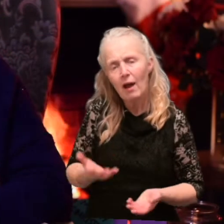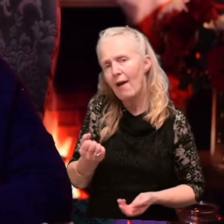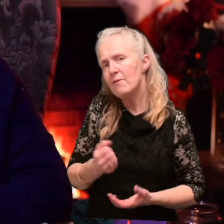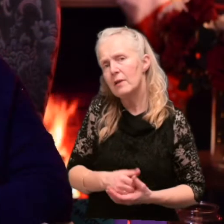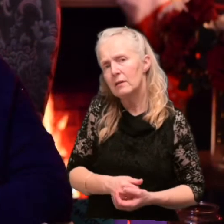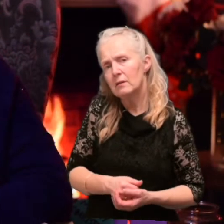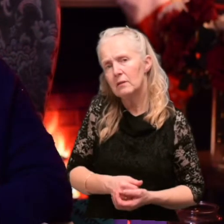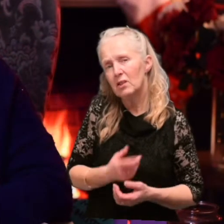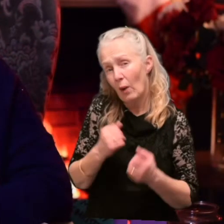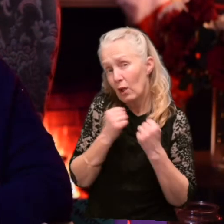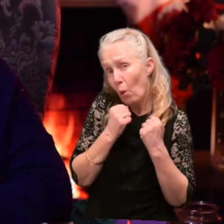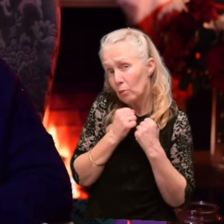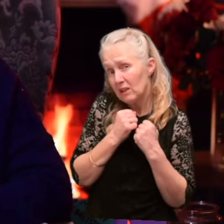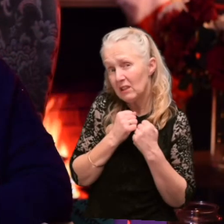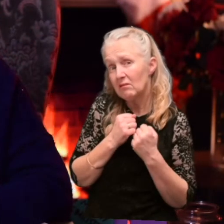It's quite cosy, really.